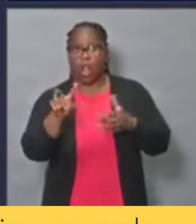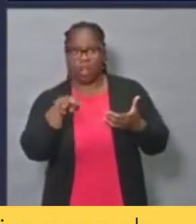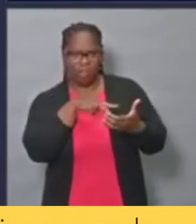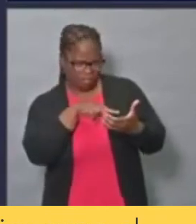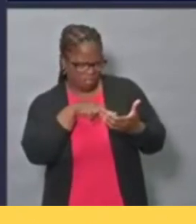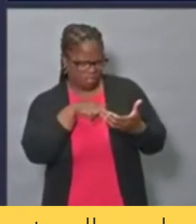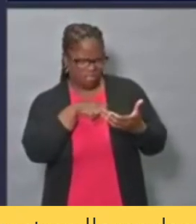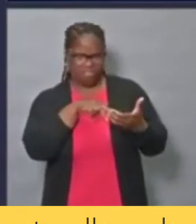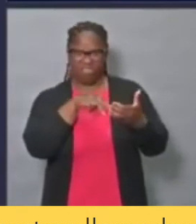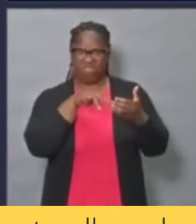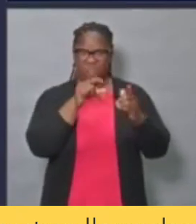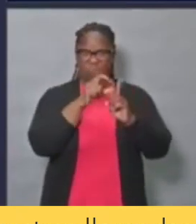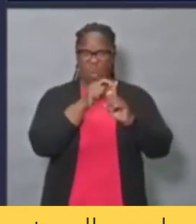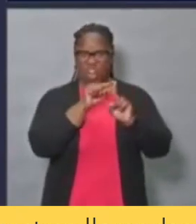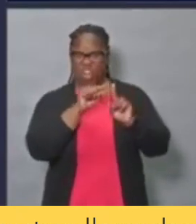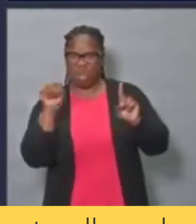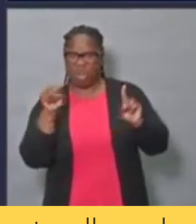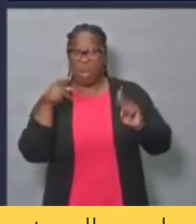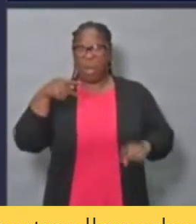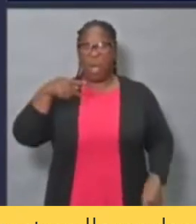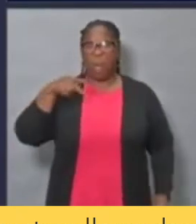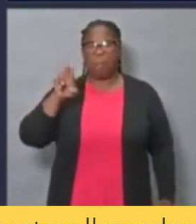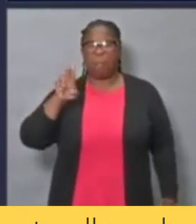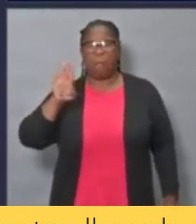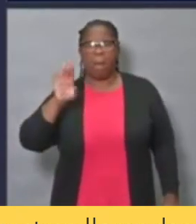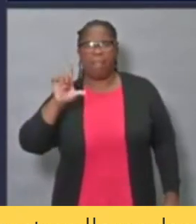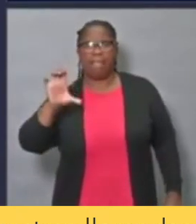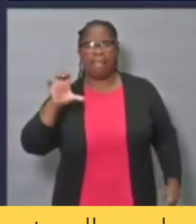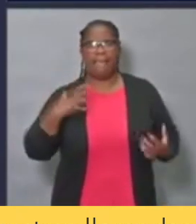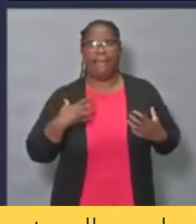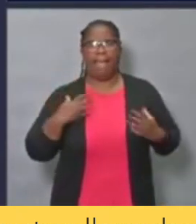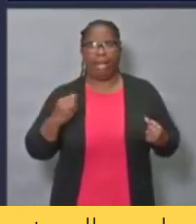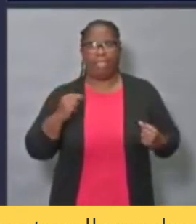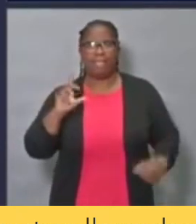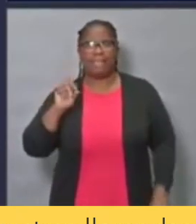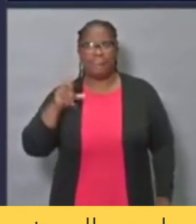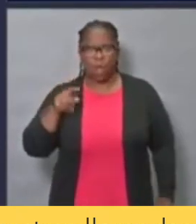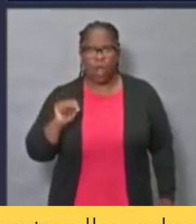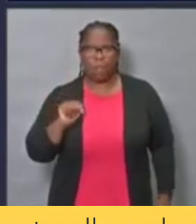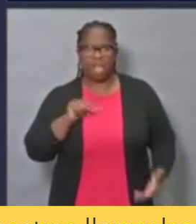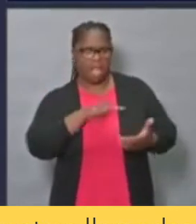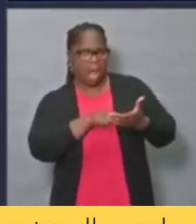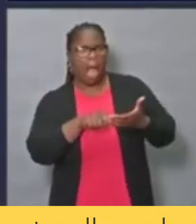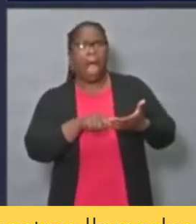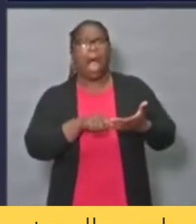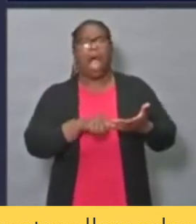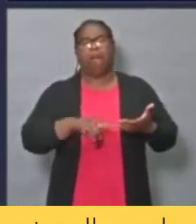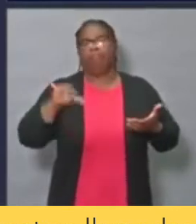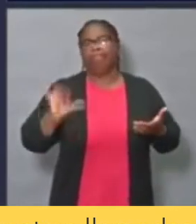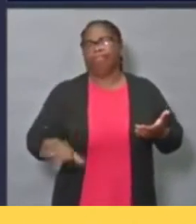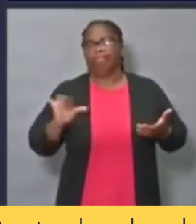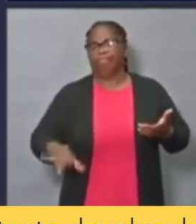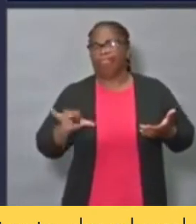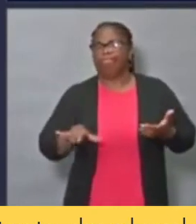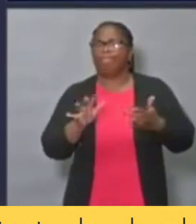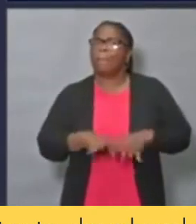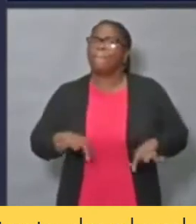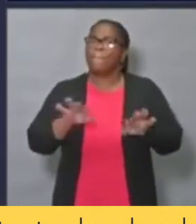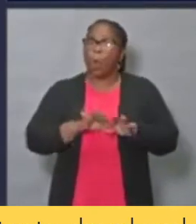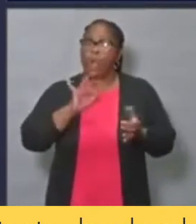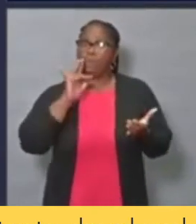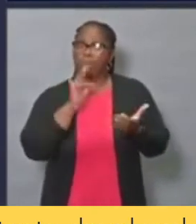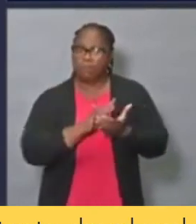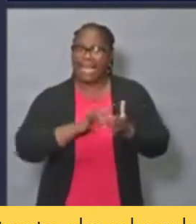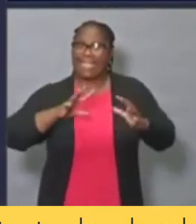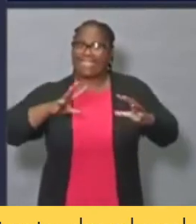health department as the source of the call. We do ask that you please respond to our calls. If you get a